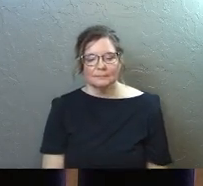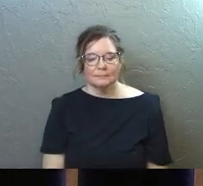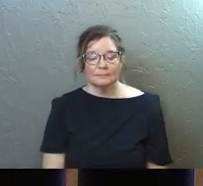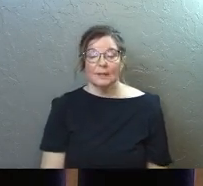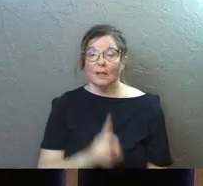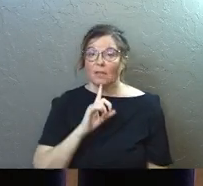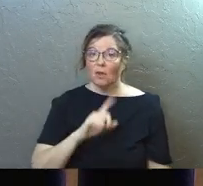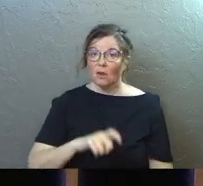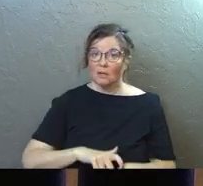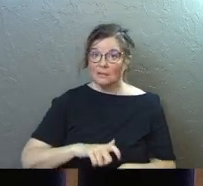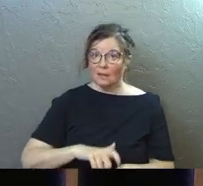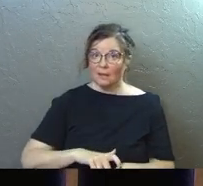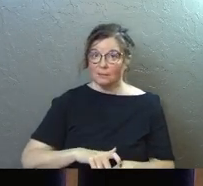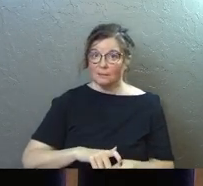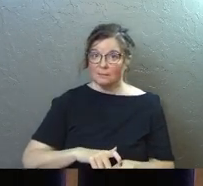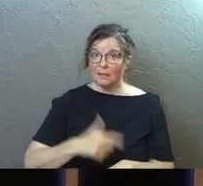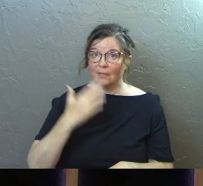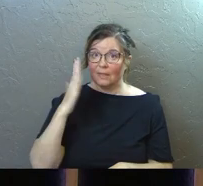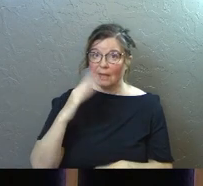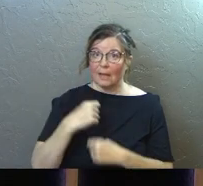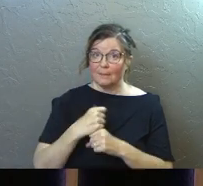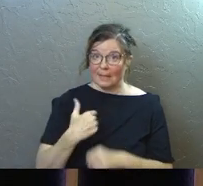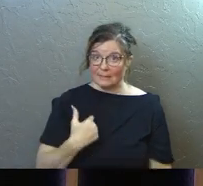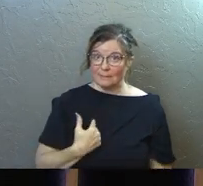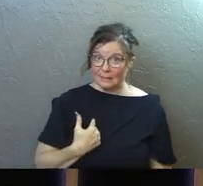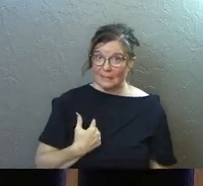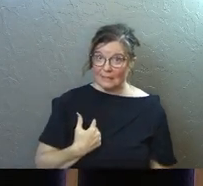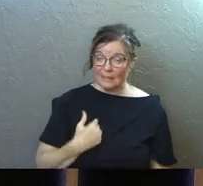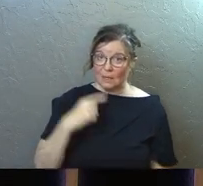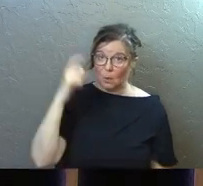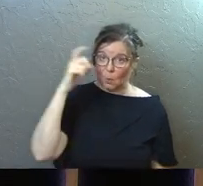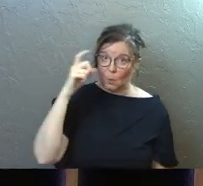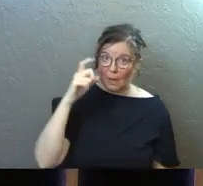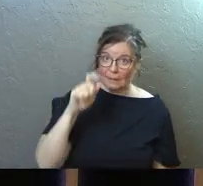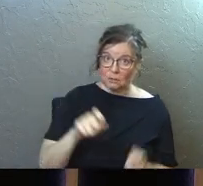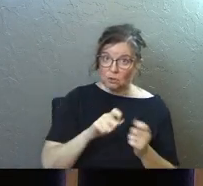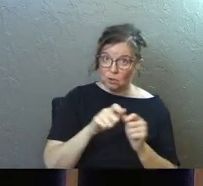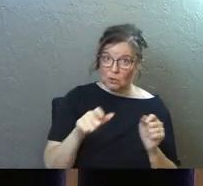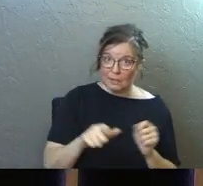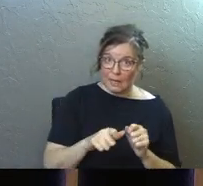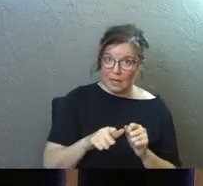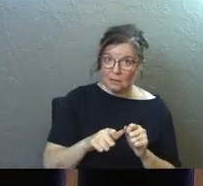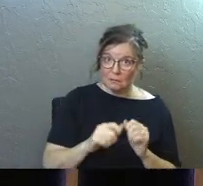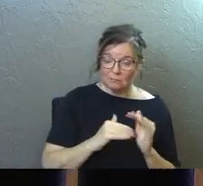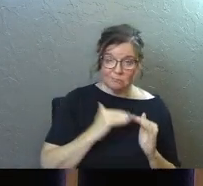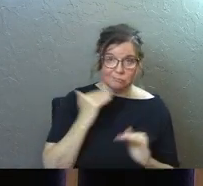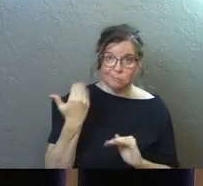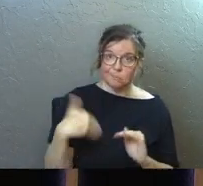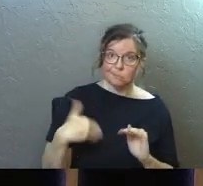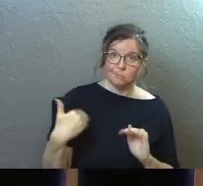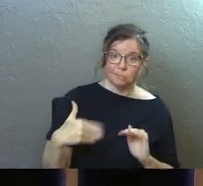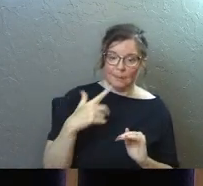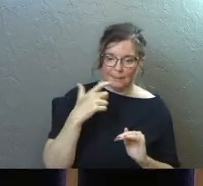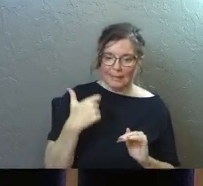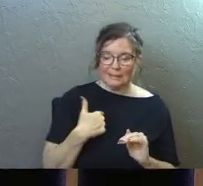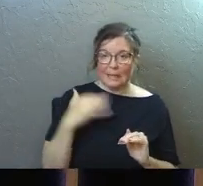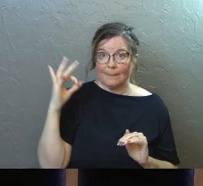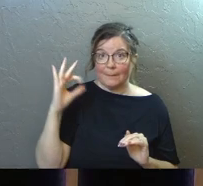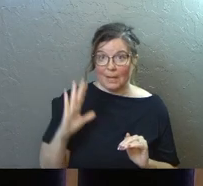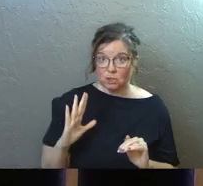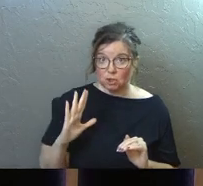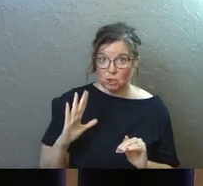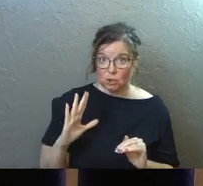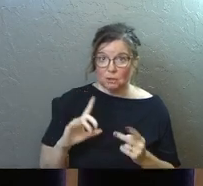There are times that God makes me wise in certain areas beyond my years because I'm a